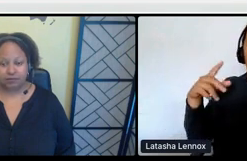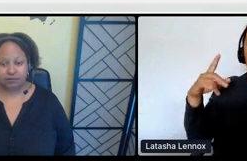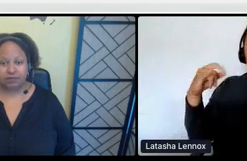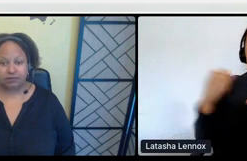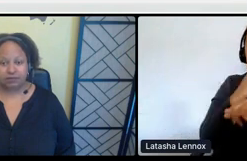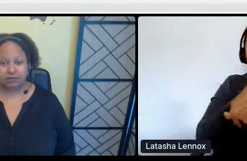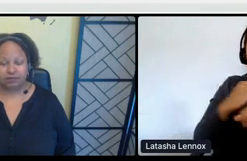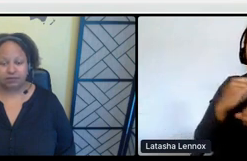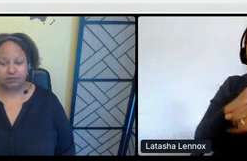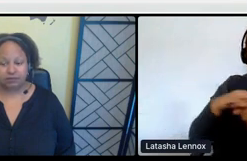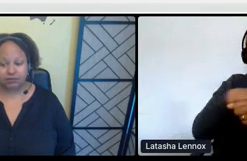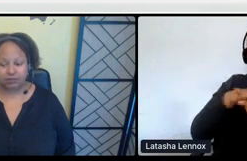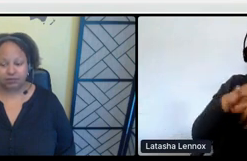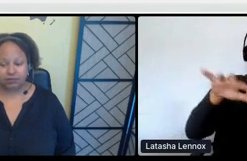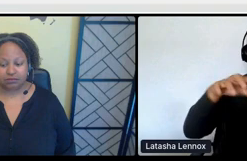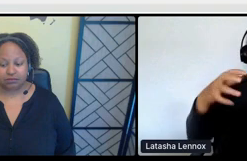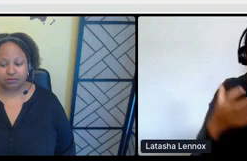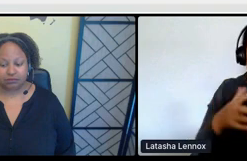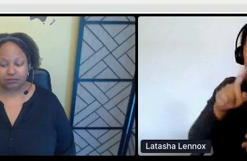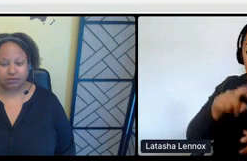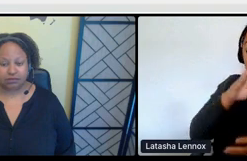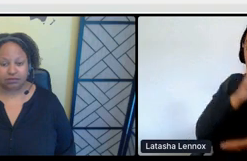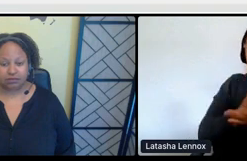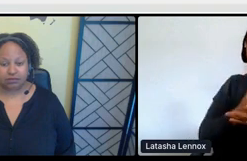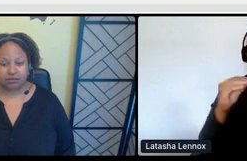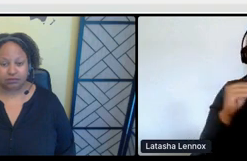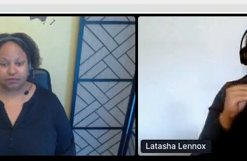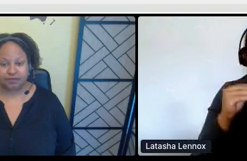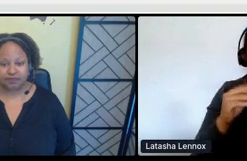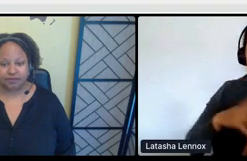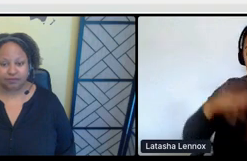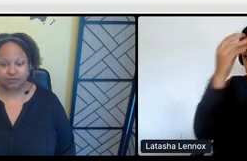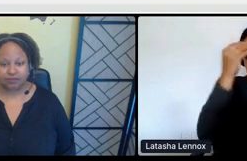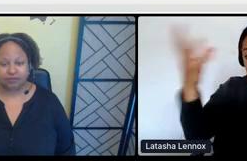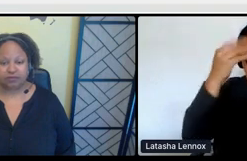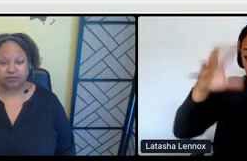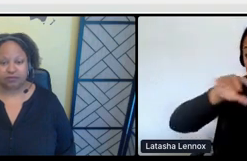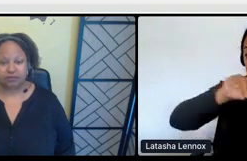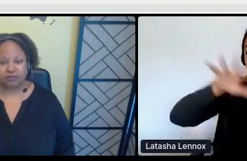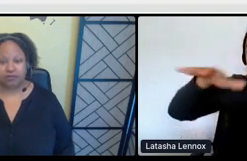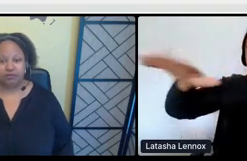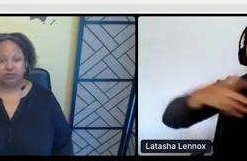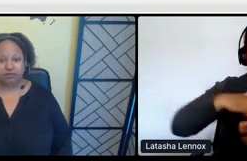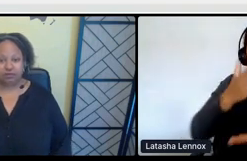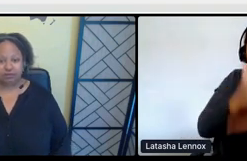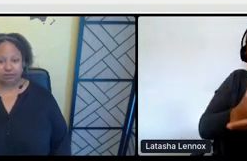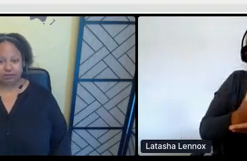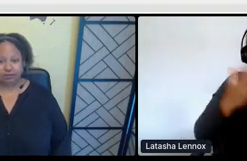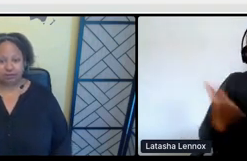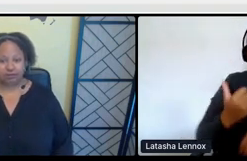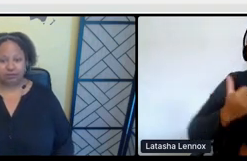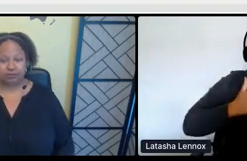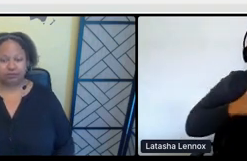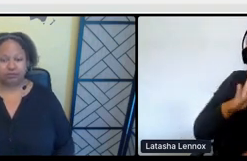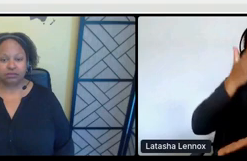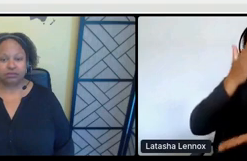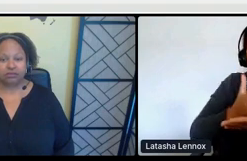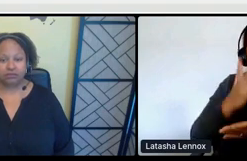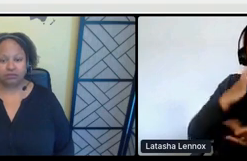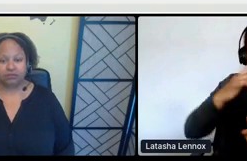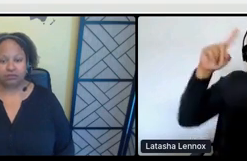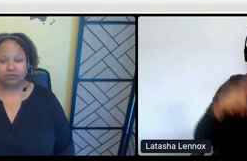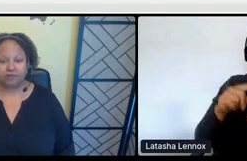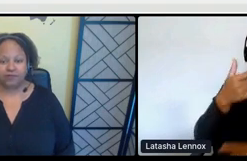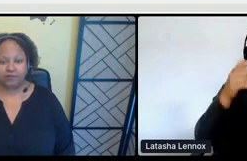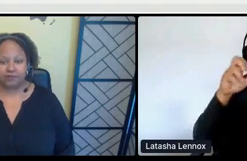be talked about more, why it needs to be, um, stopped in Canada for us to reduce our greenhouse gas emissions.